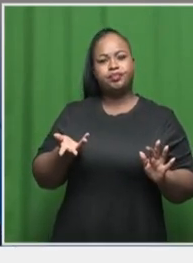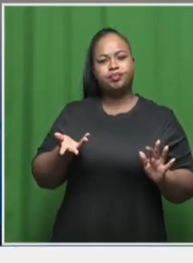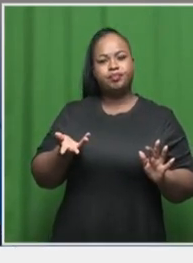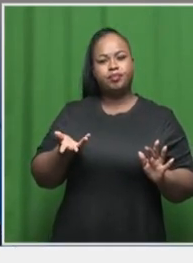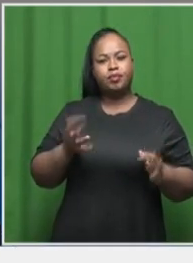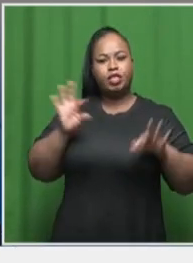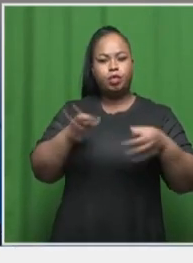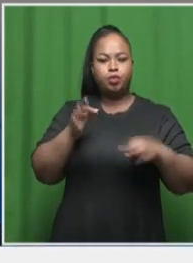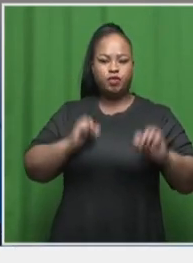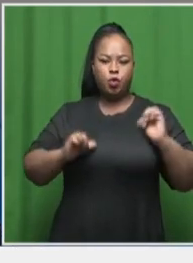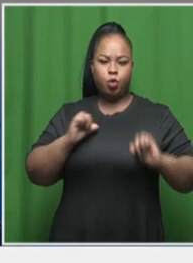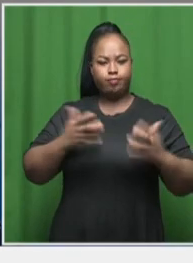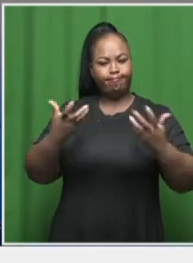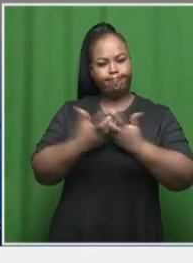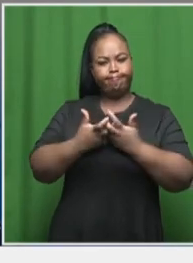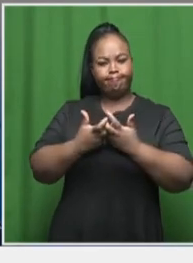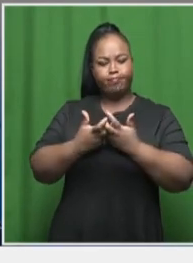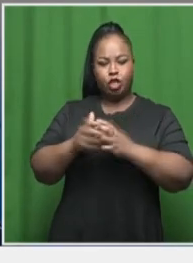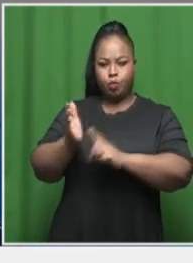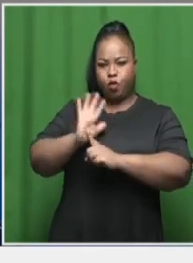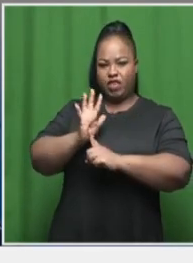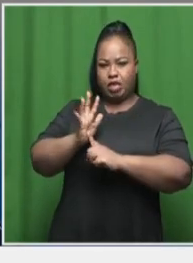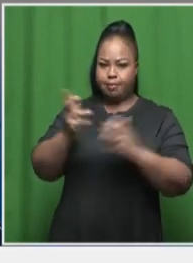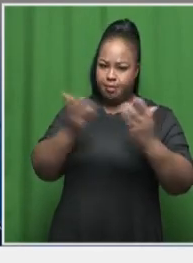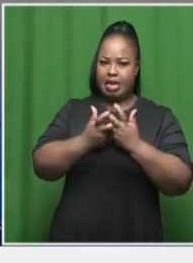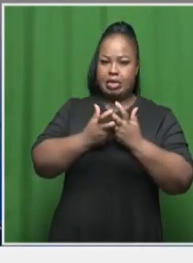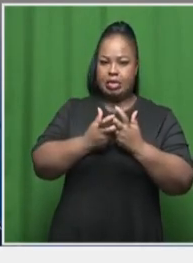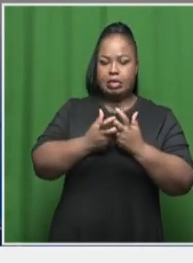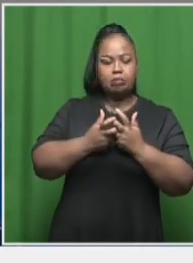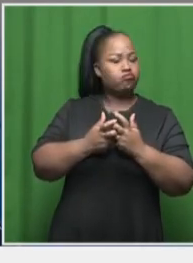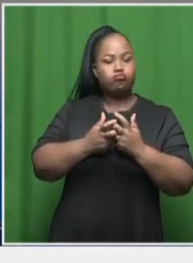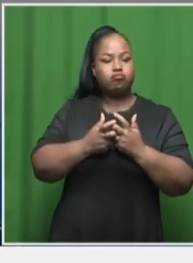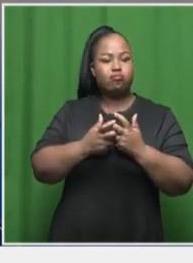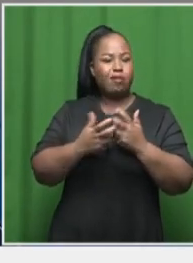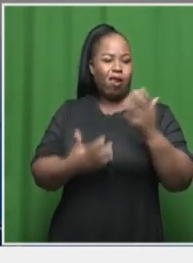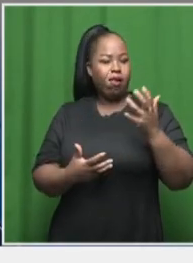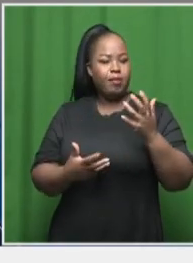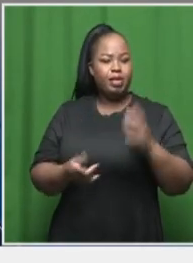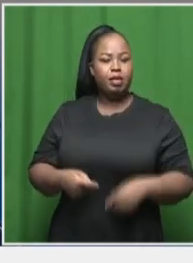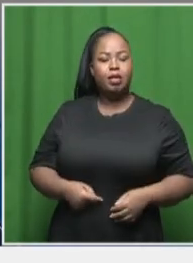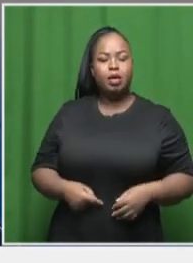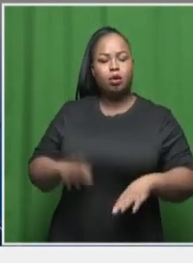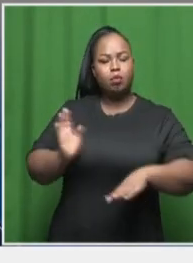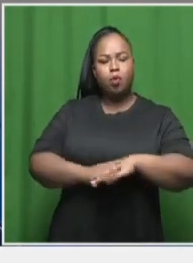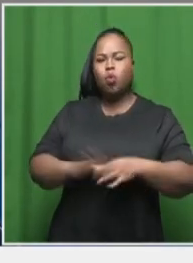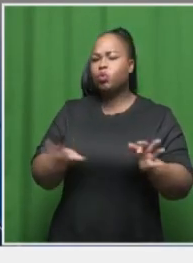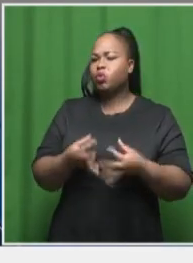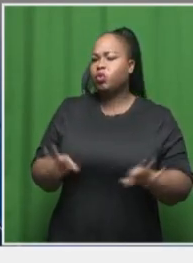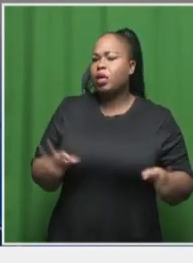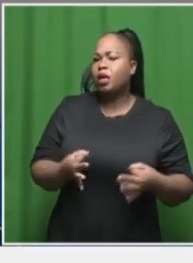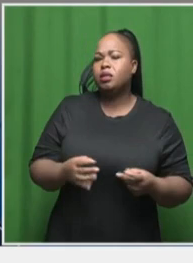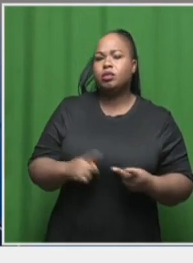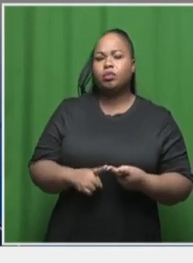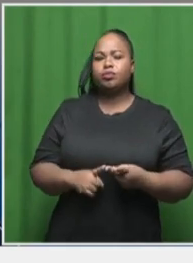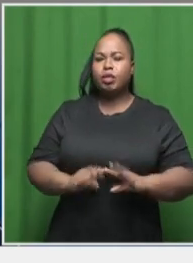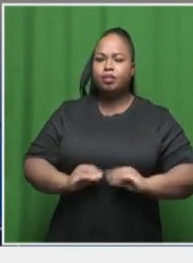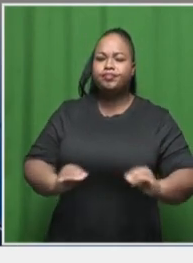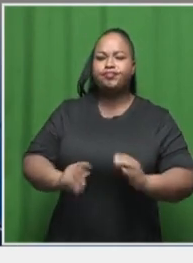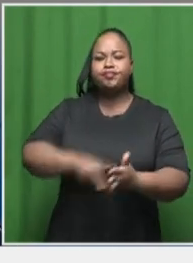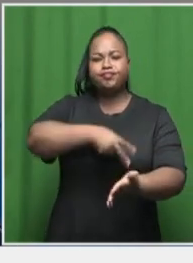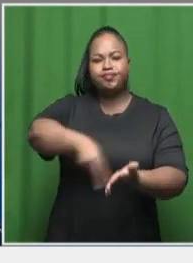like, set on the movie just itself. So, it's very jam-packed with song, choreography,